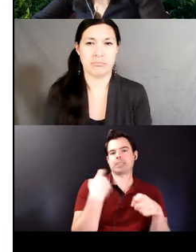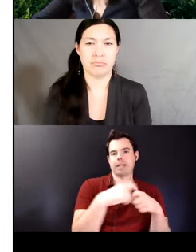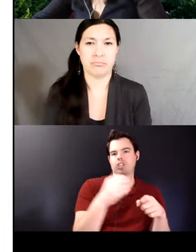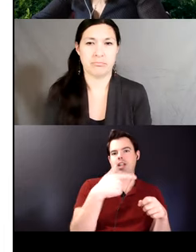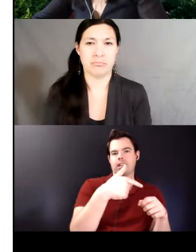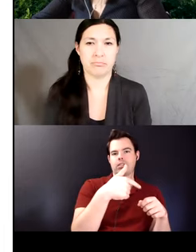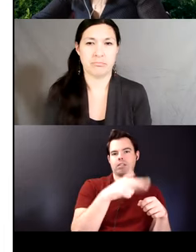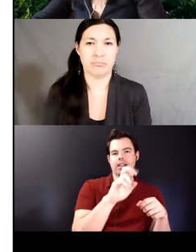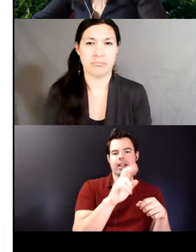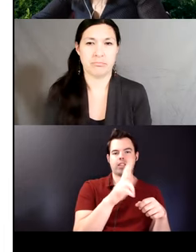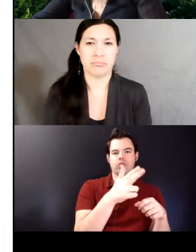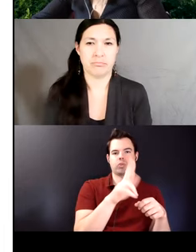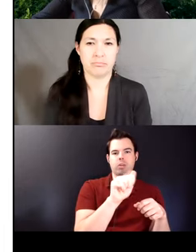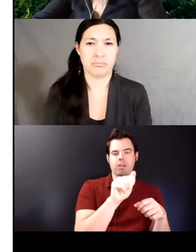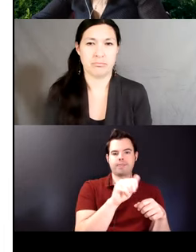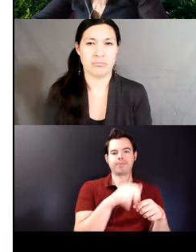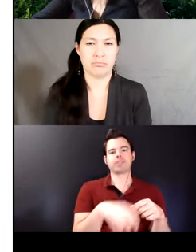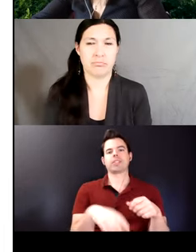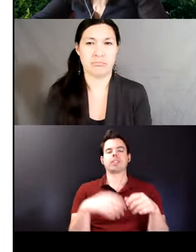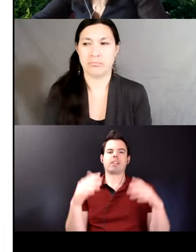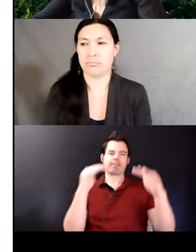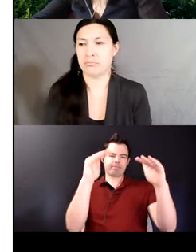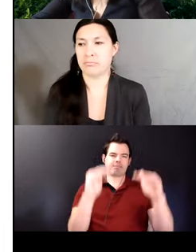age um old versus young